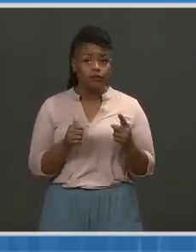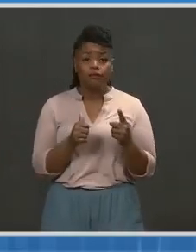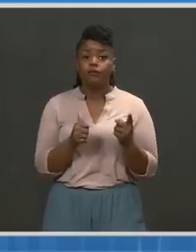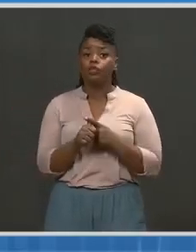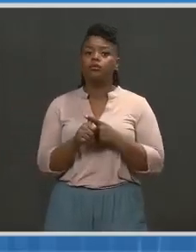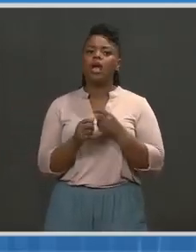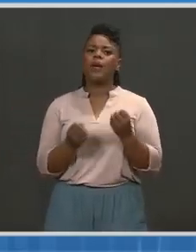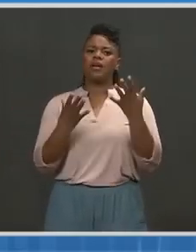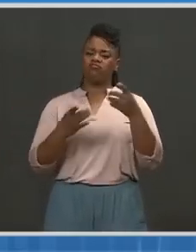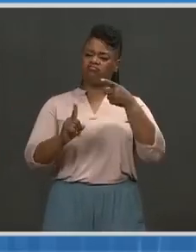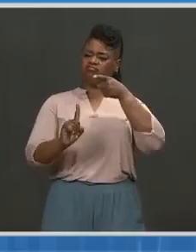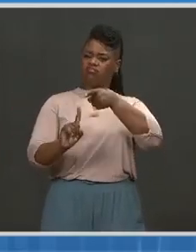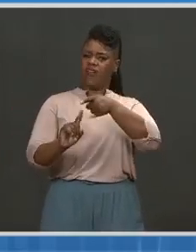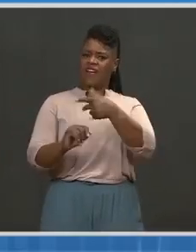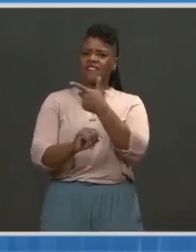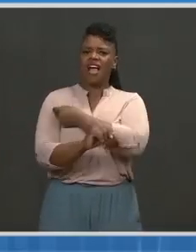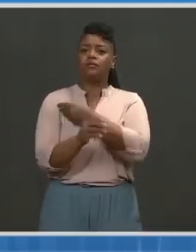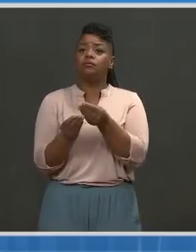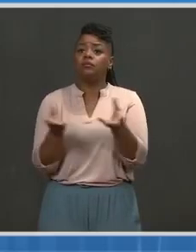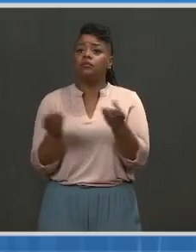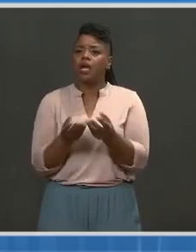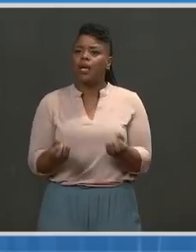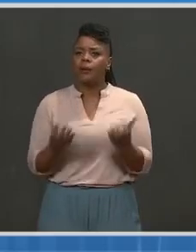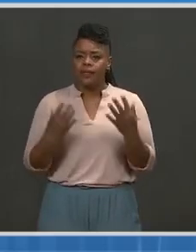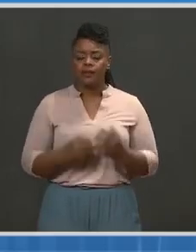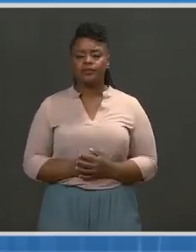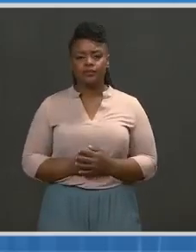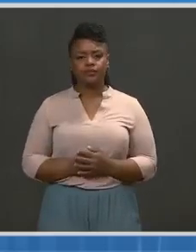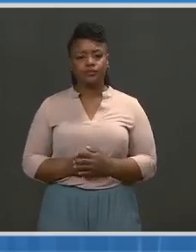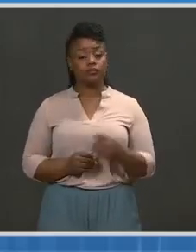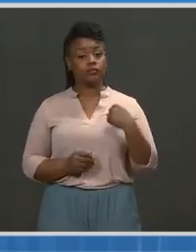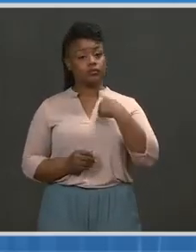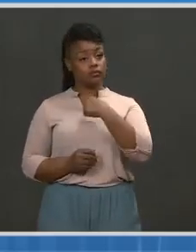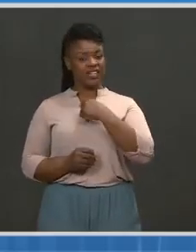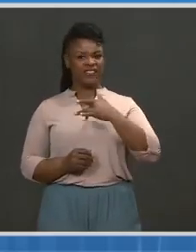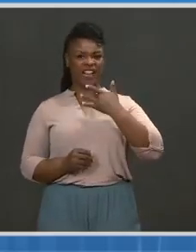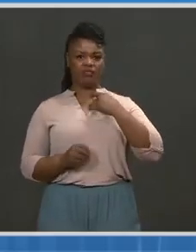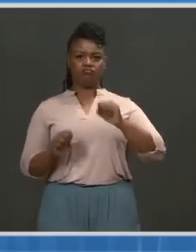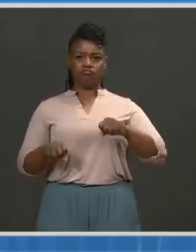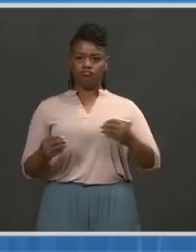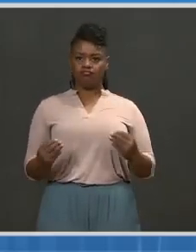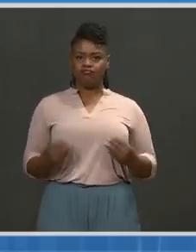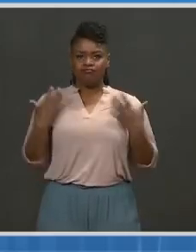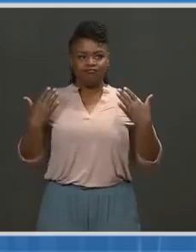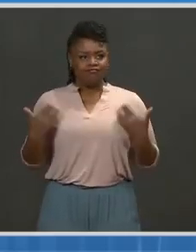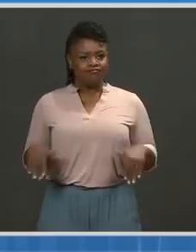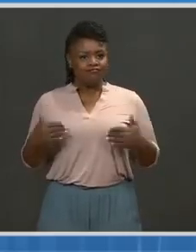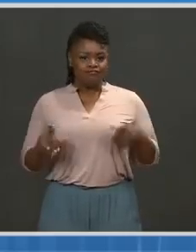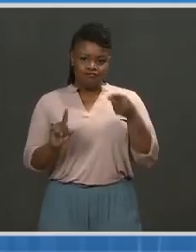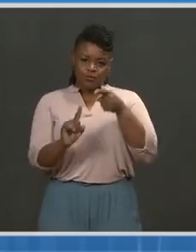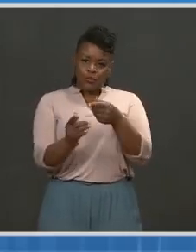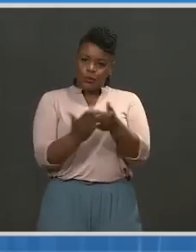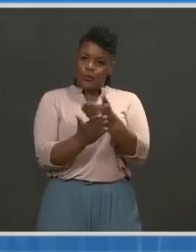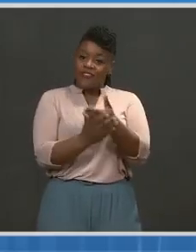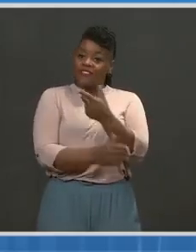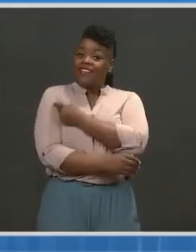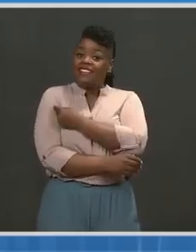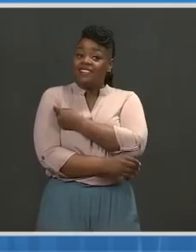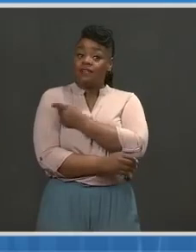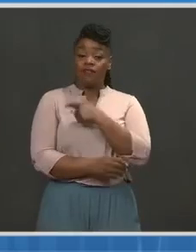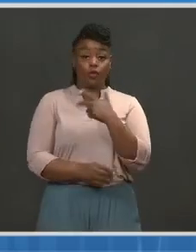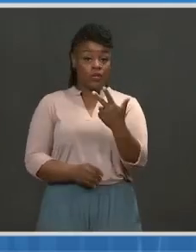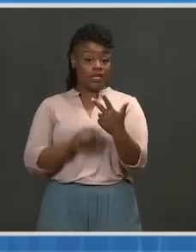on our vaccination rollout. We continue to be encouraged by the pace of vaccinations in this country with three